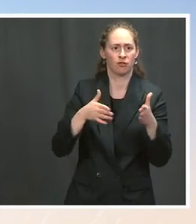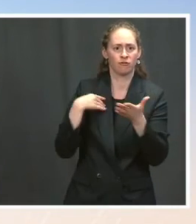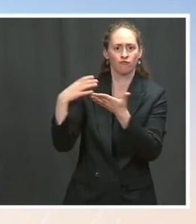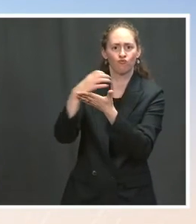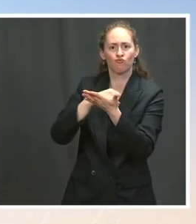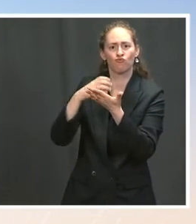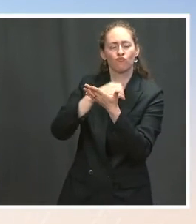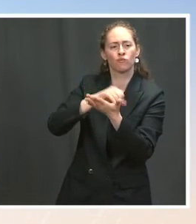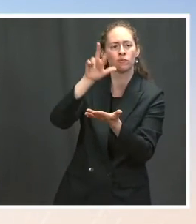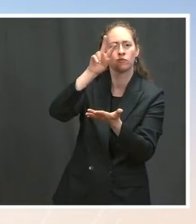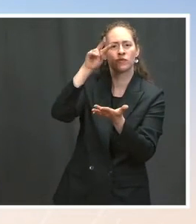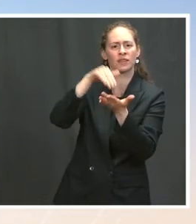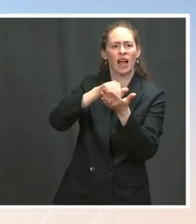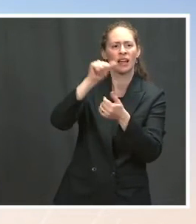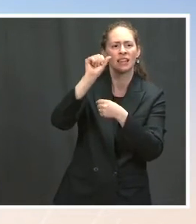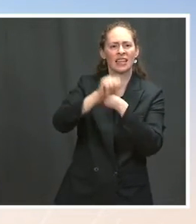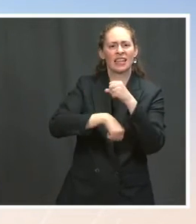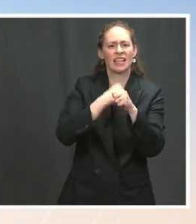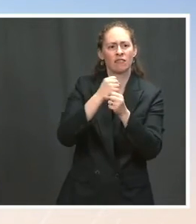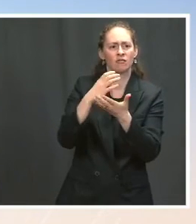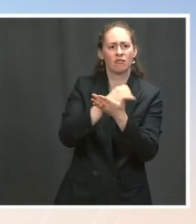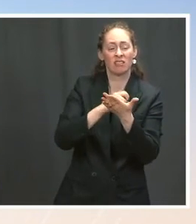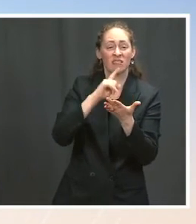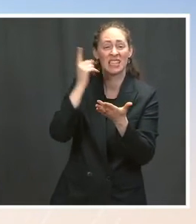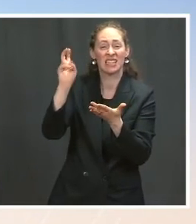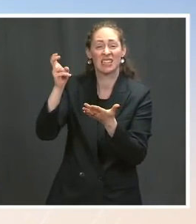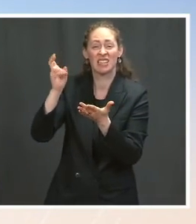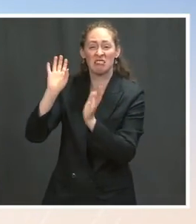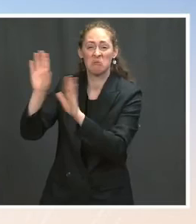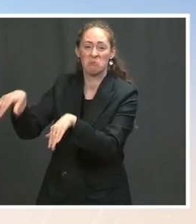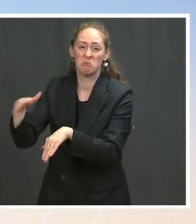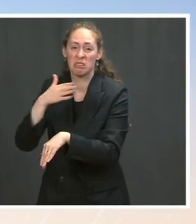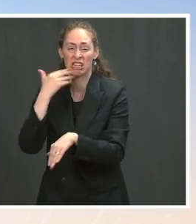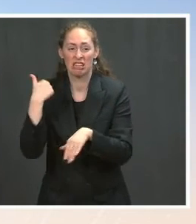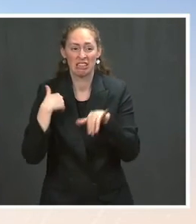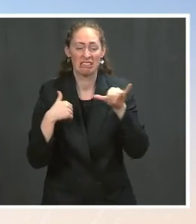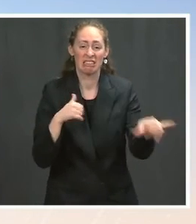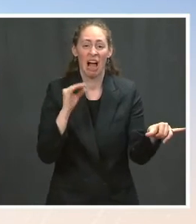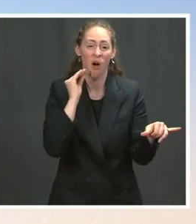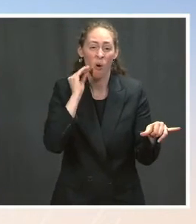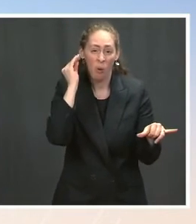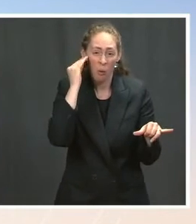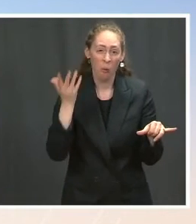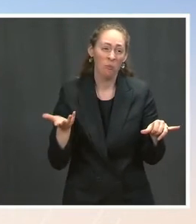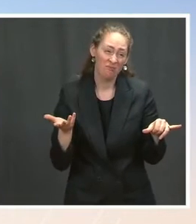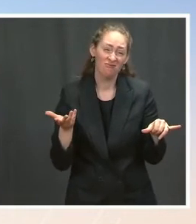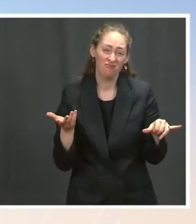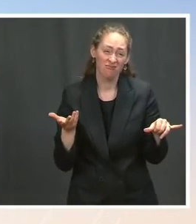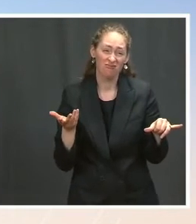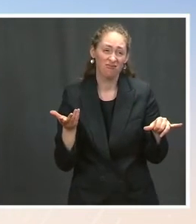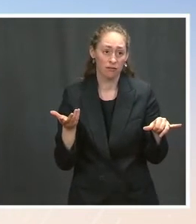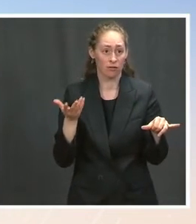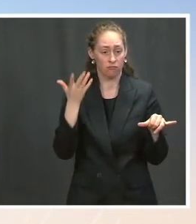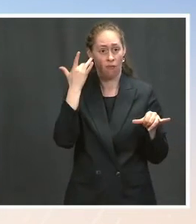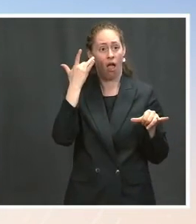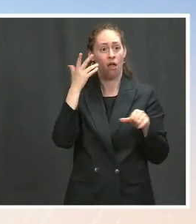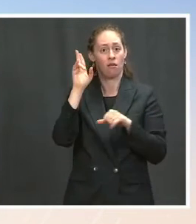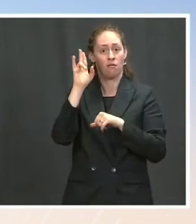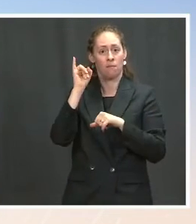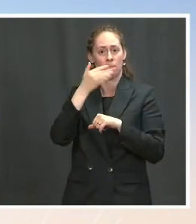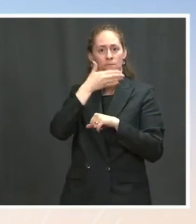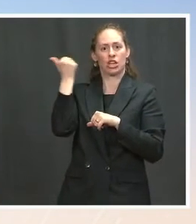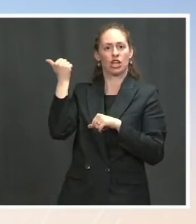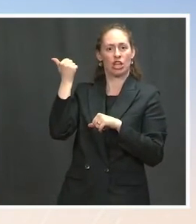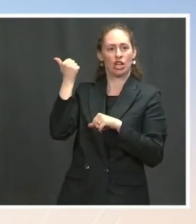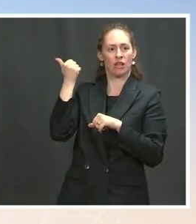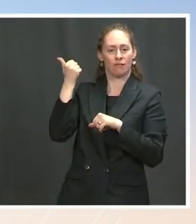well again the majority of economists internally and externally of the white house don't feel that unemployment